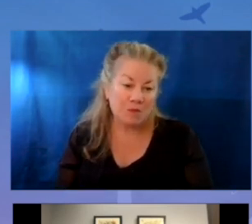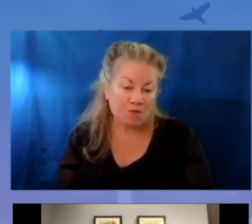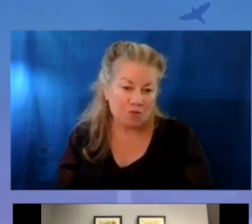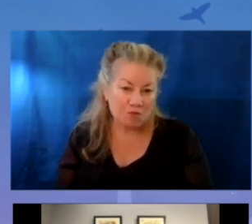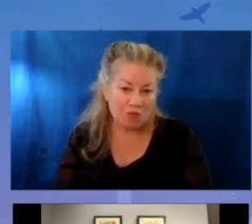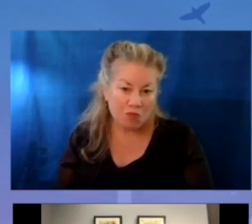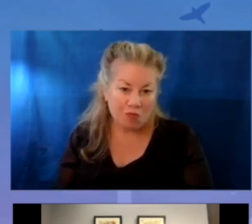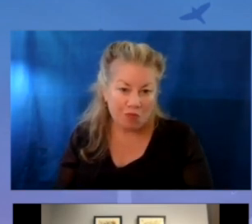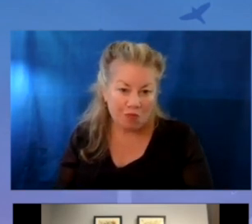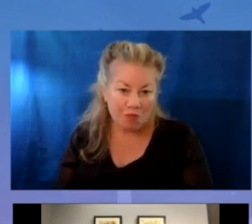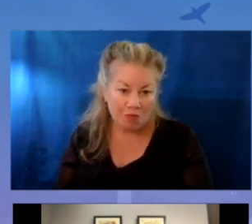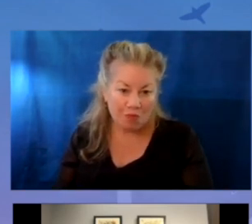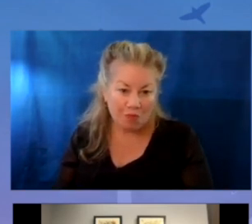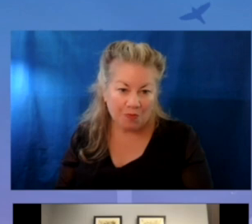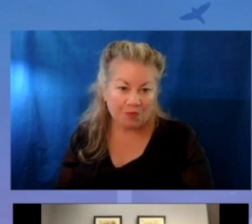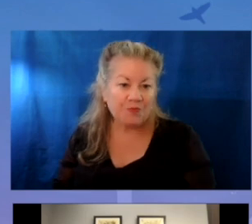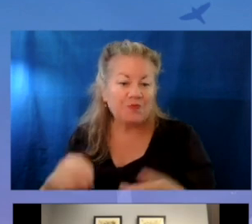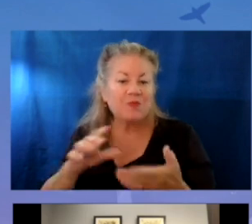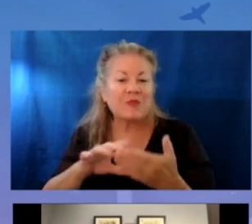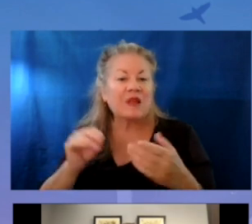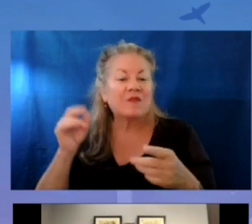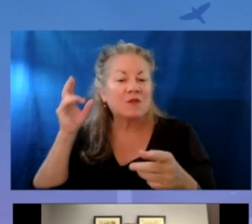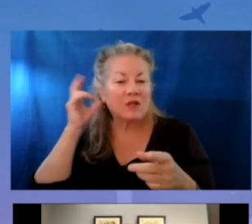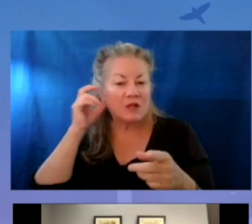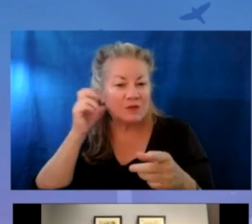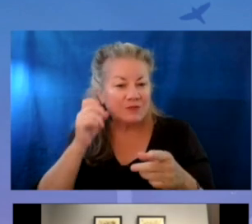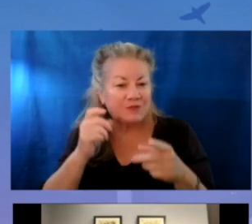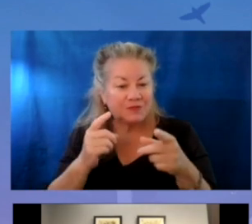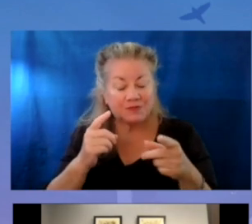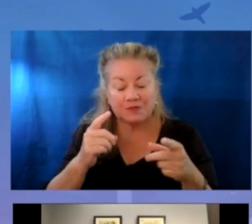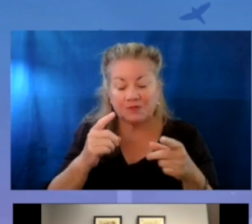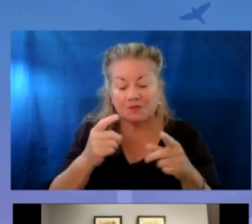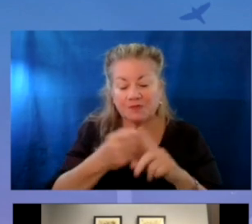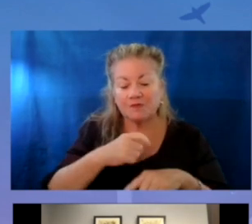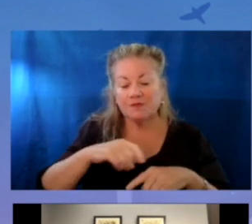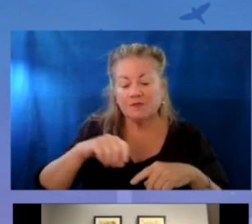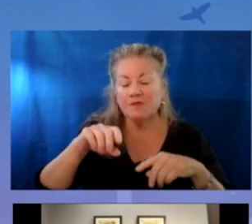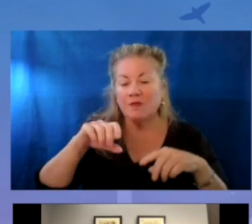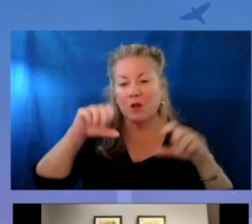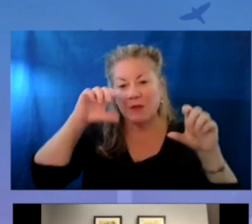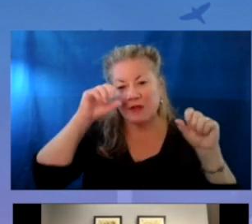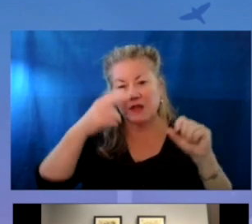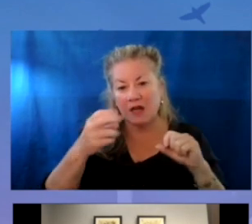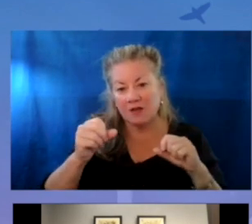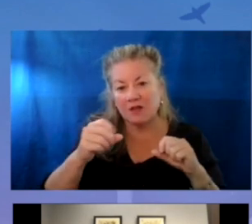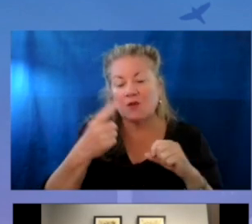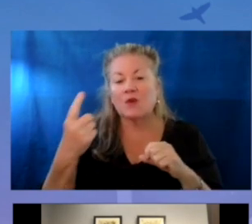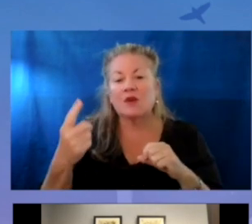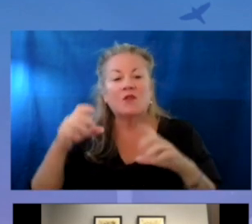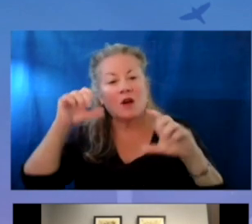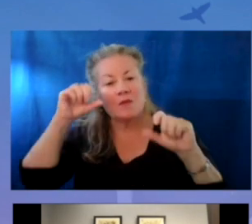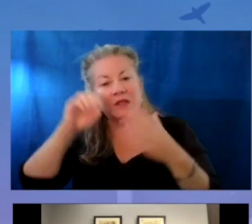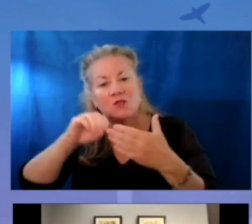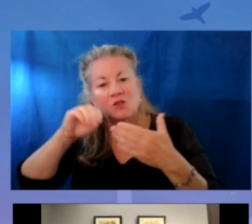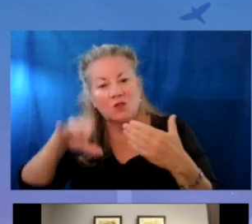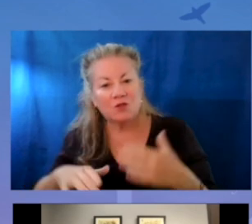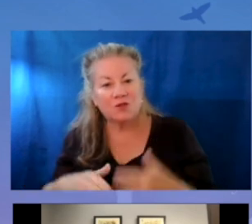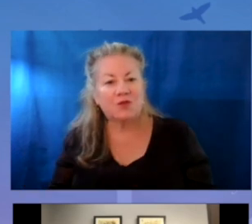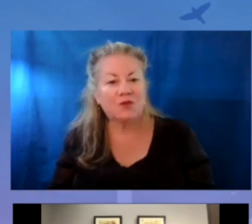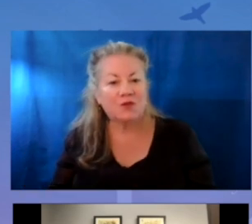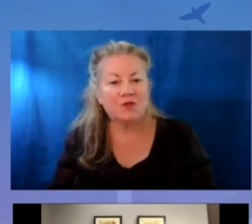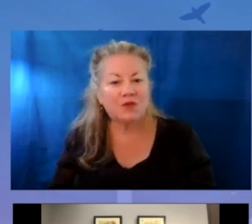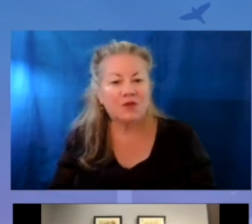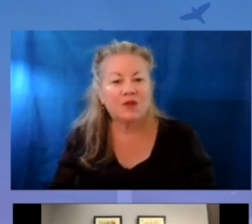We'd like for you to hear from the navigator lead at one of our amazing high schools and one of our amazing students